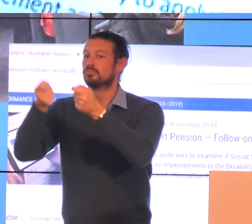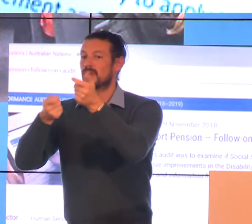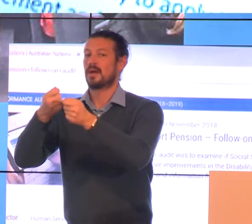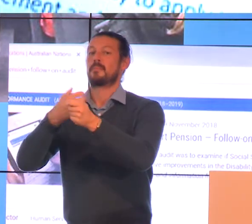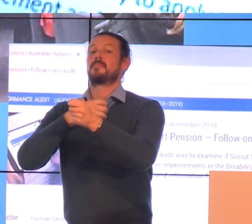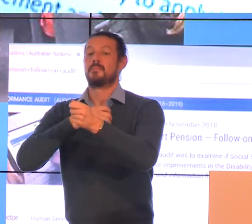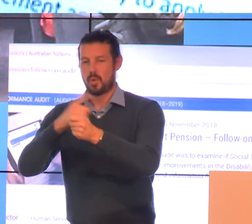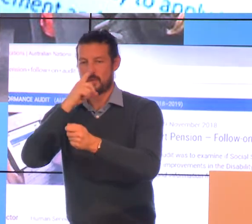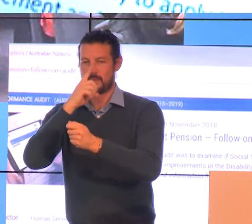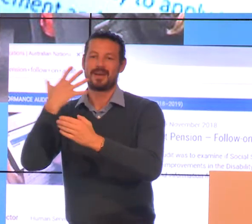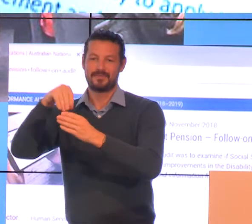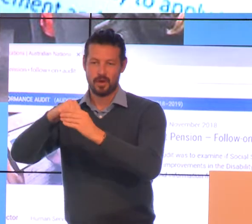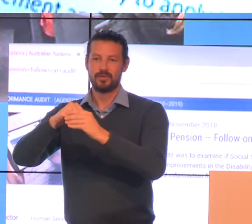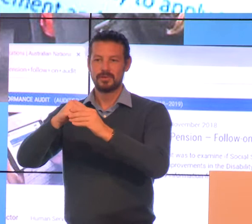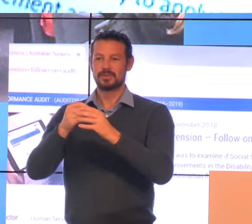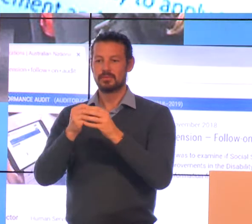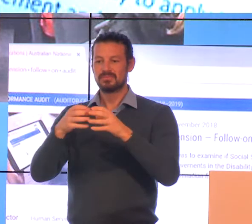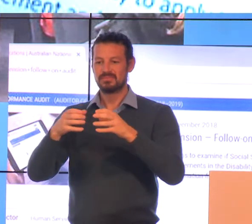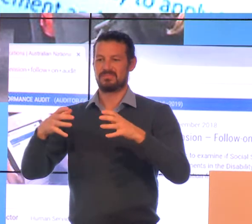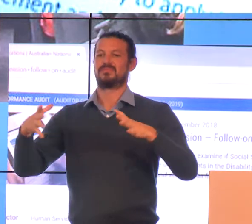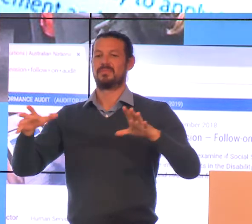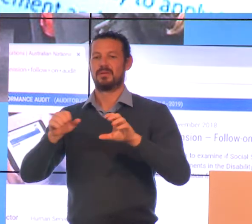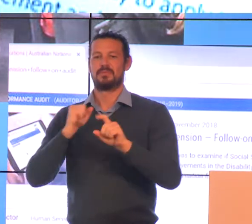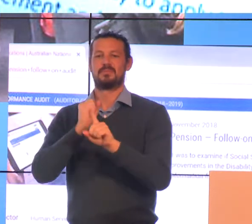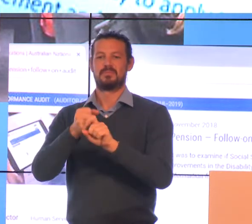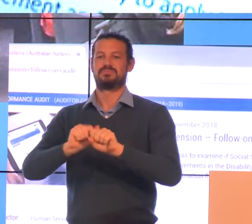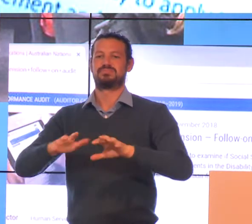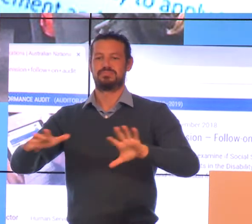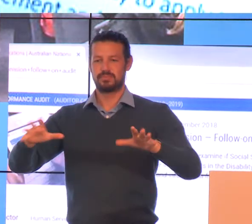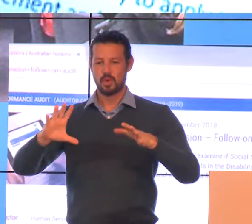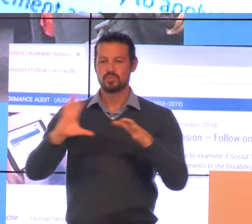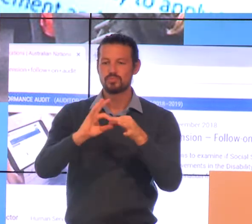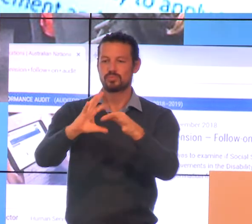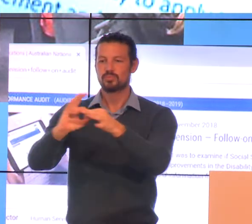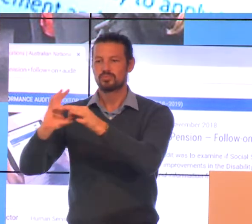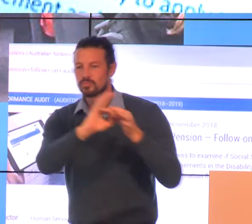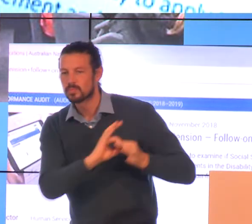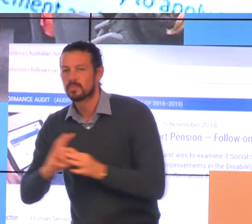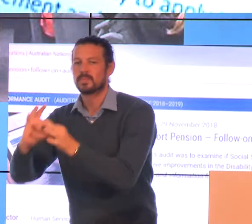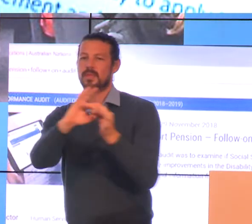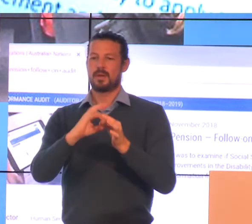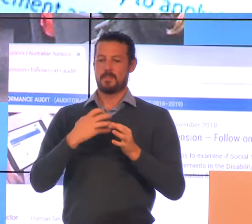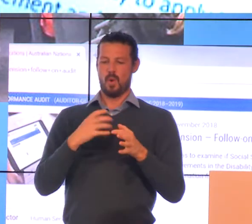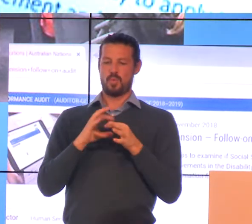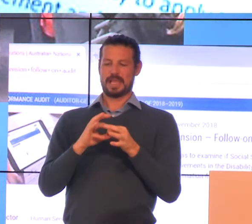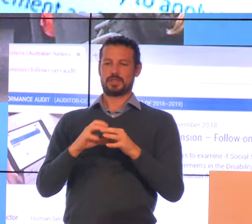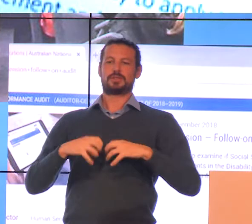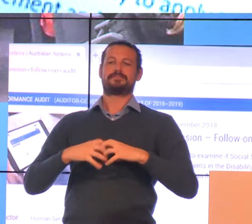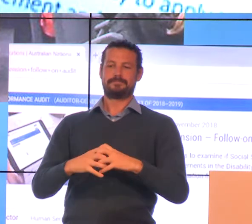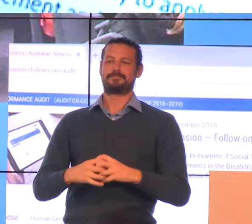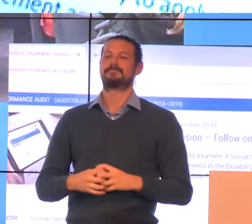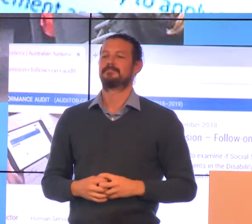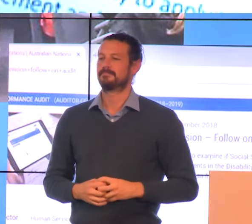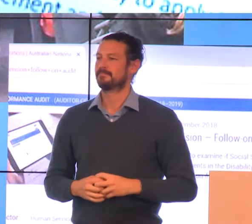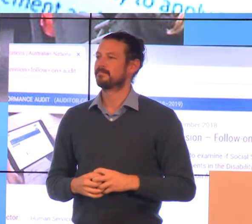advocacy as well. so it's created, there's been a lot of relationship building coming from it. And another thing for